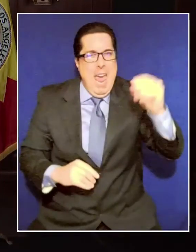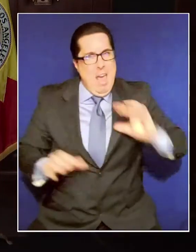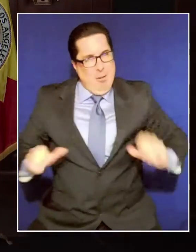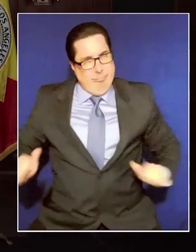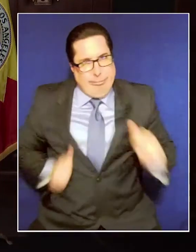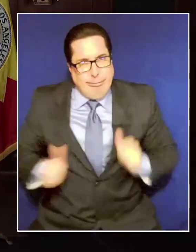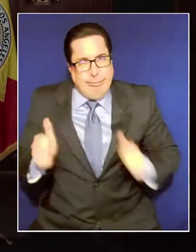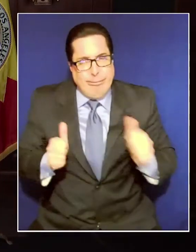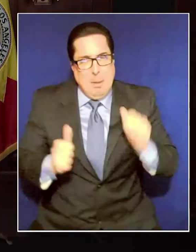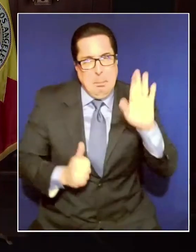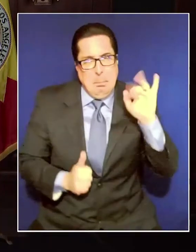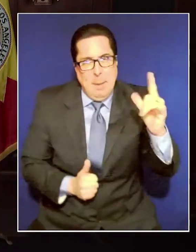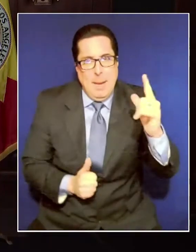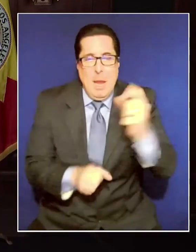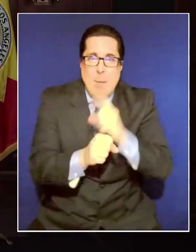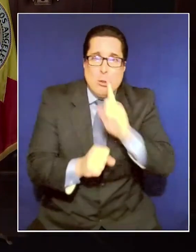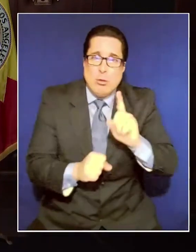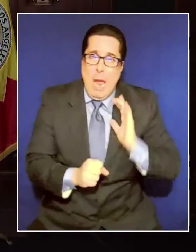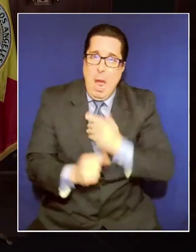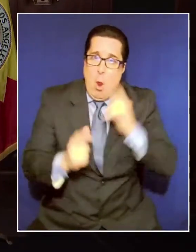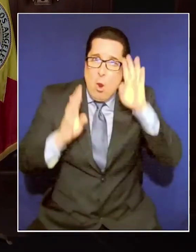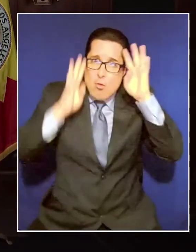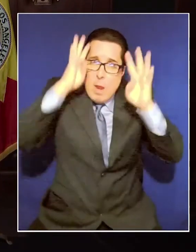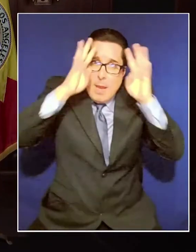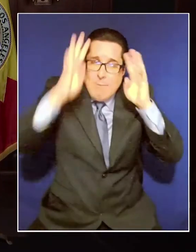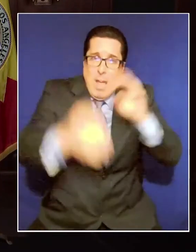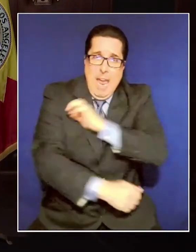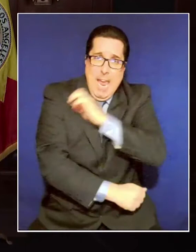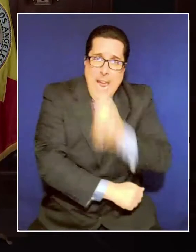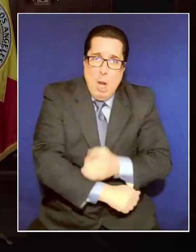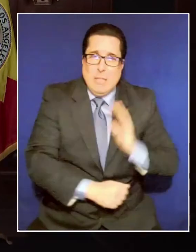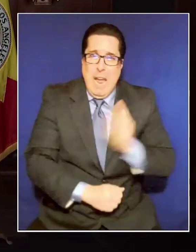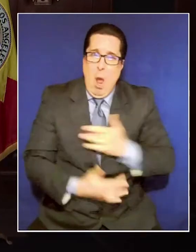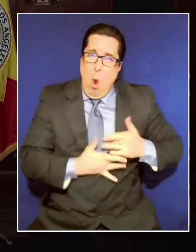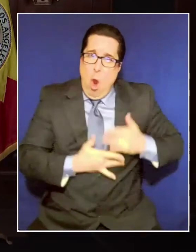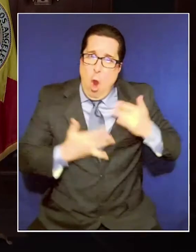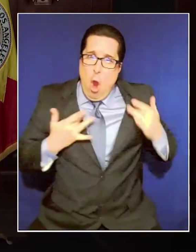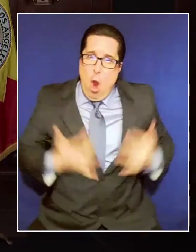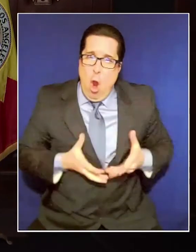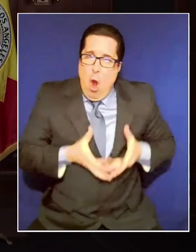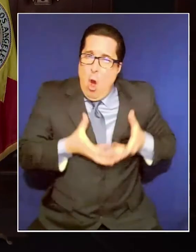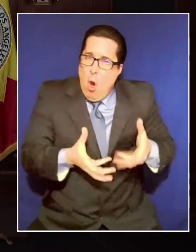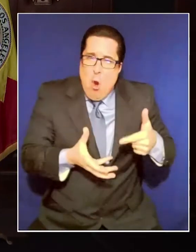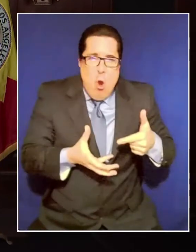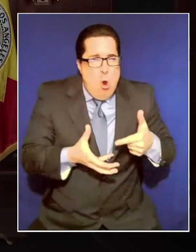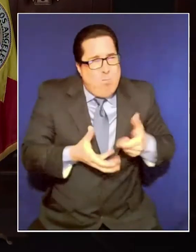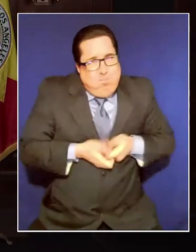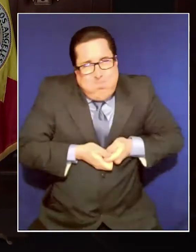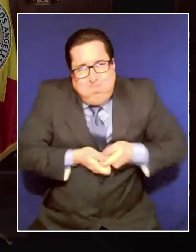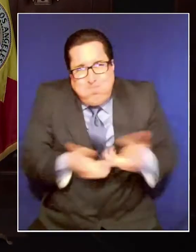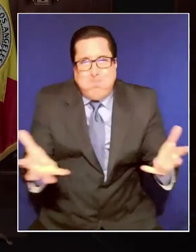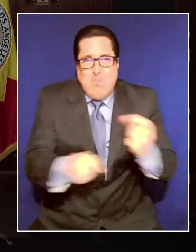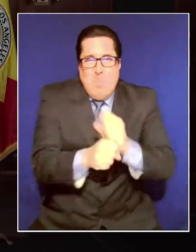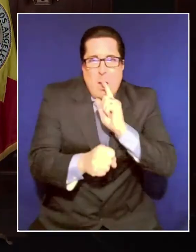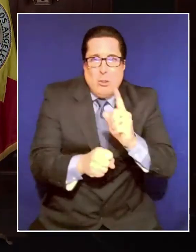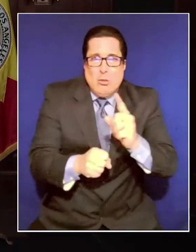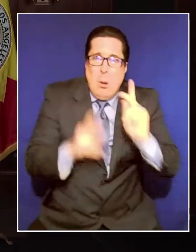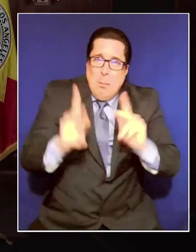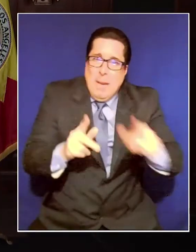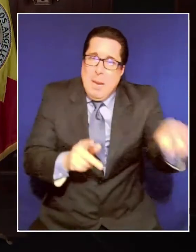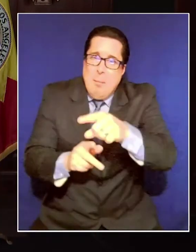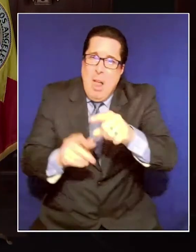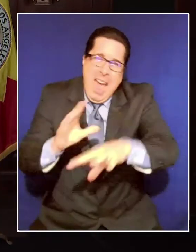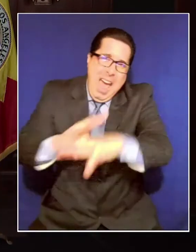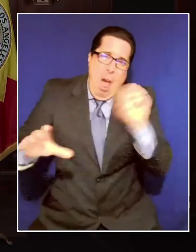creativity and our energy and our hearts to get souls off the street and to put our neighbors on the path to a permanently better